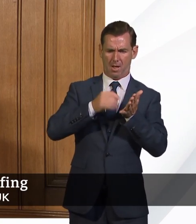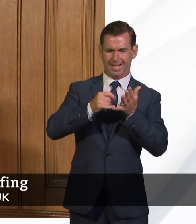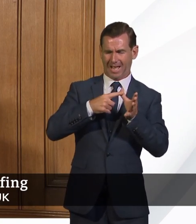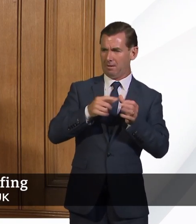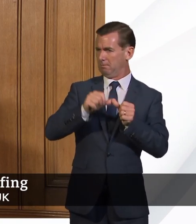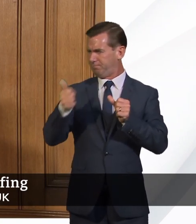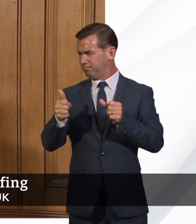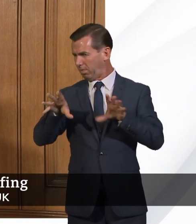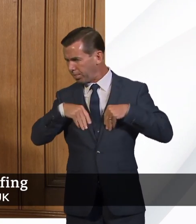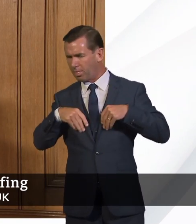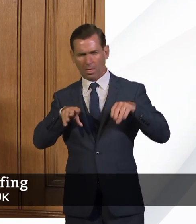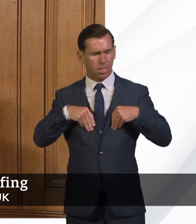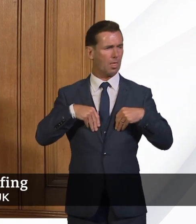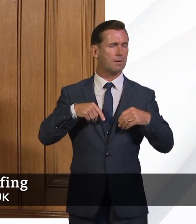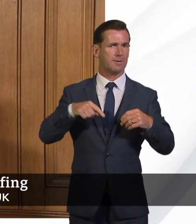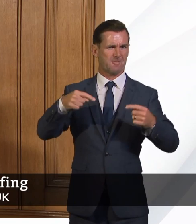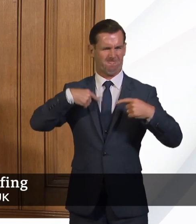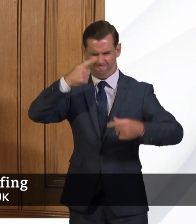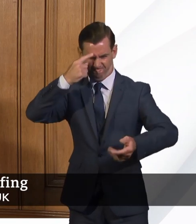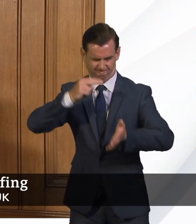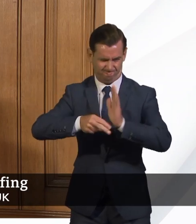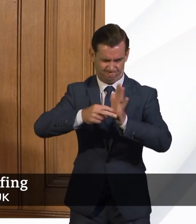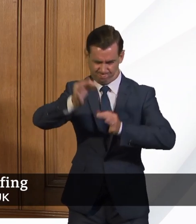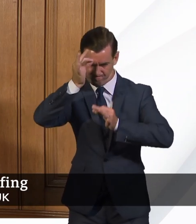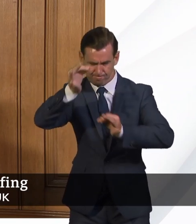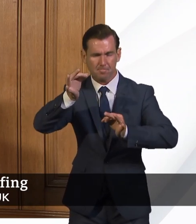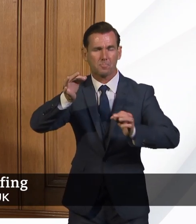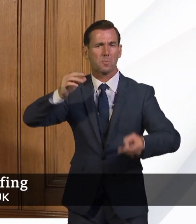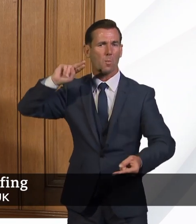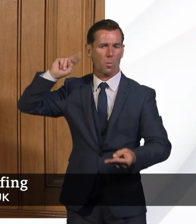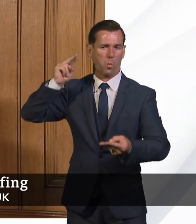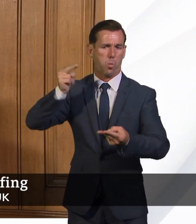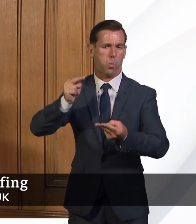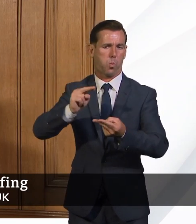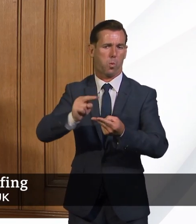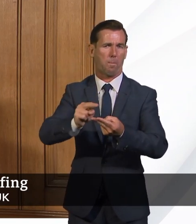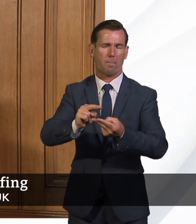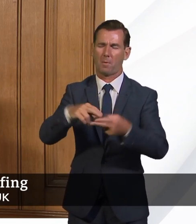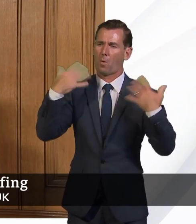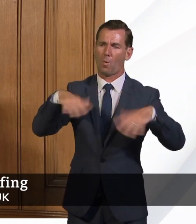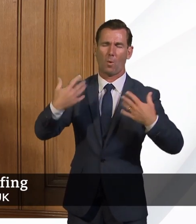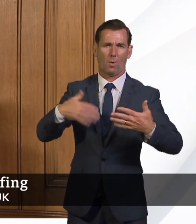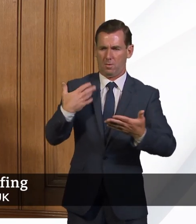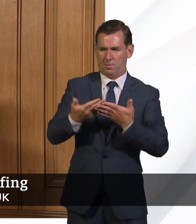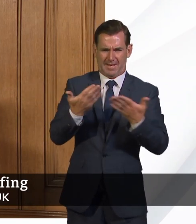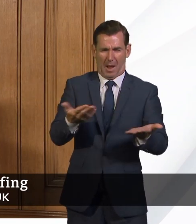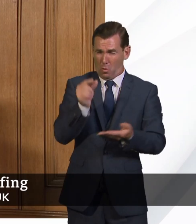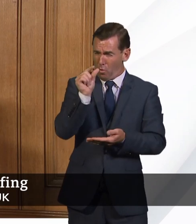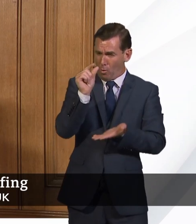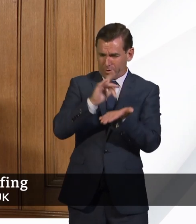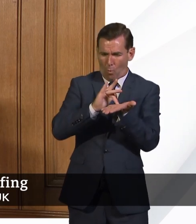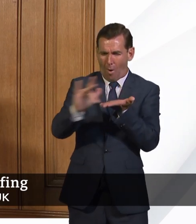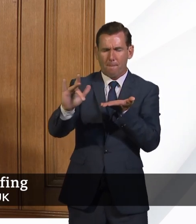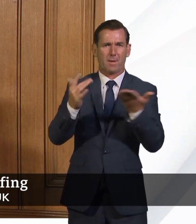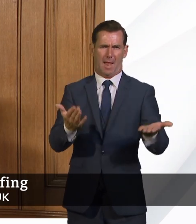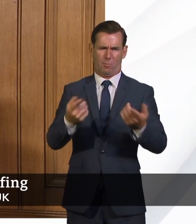and through rigorous infection control, that is very much all, you know, the levels are much, much lower, almost eliminated. So we know